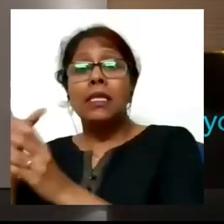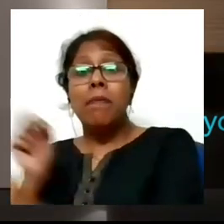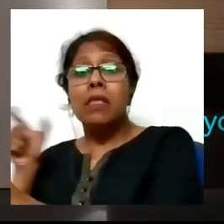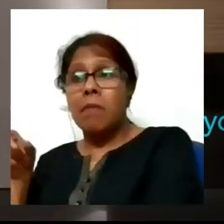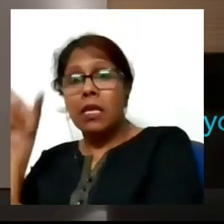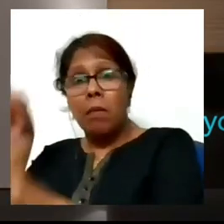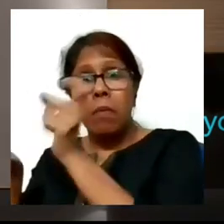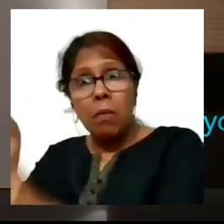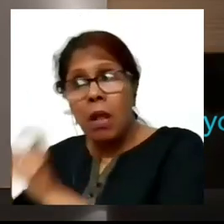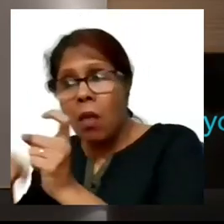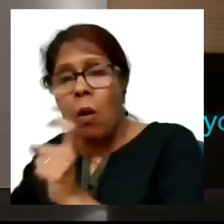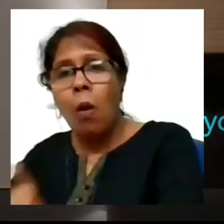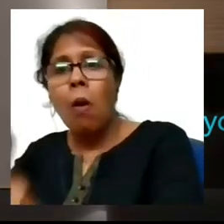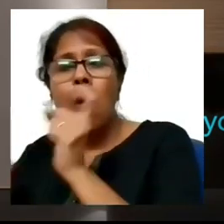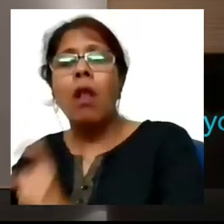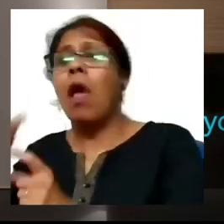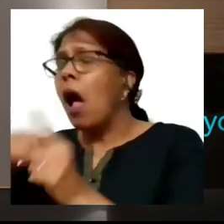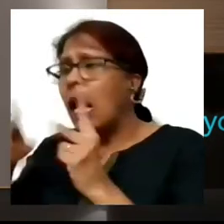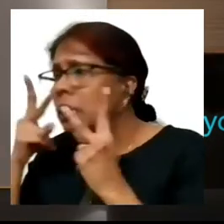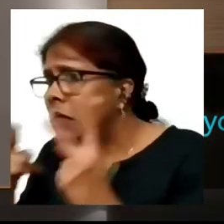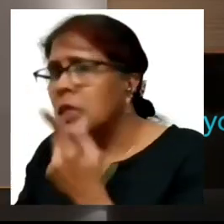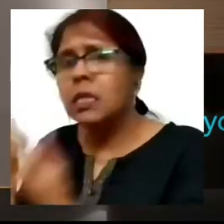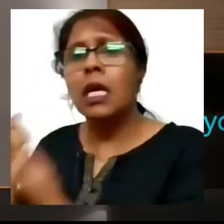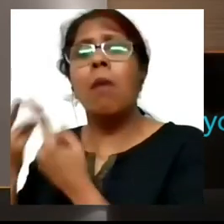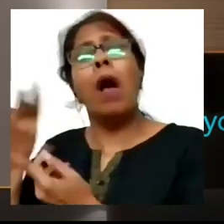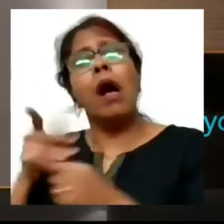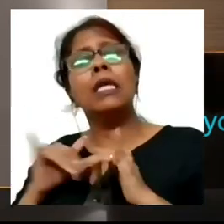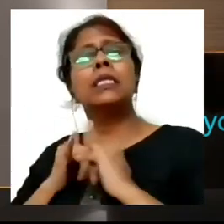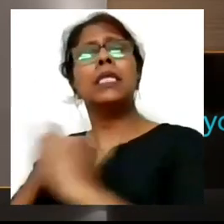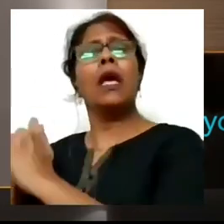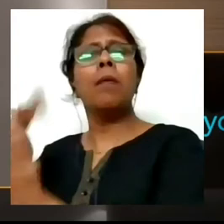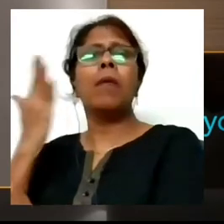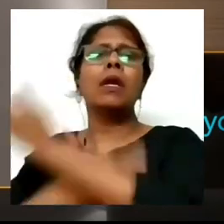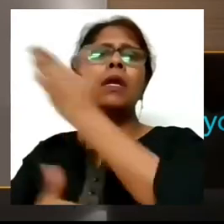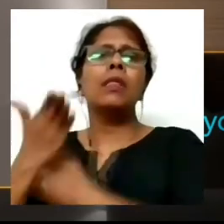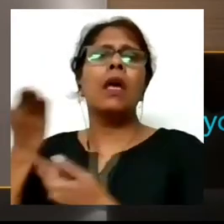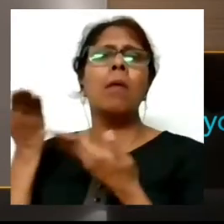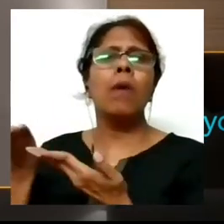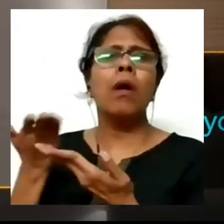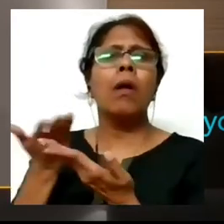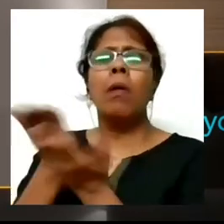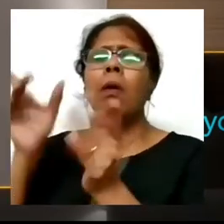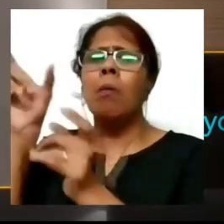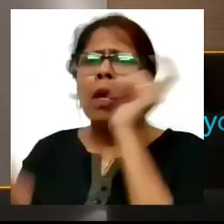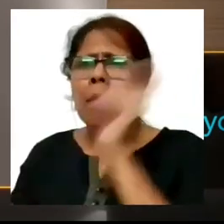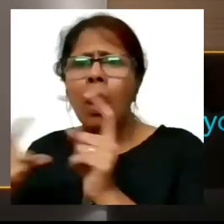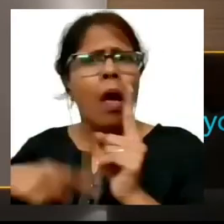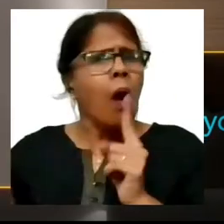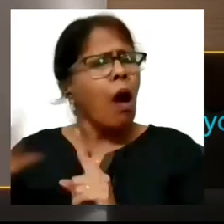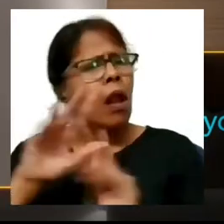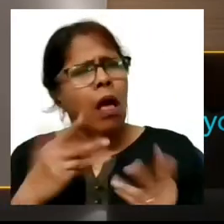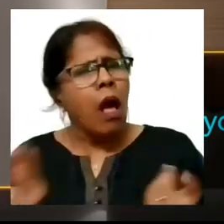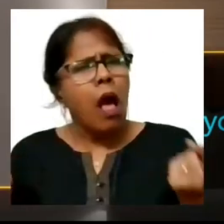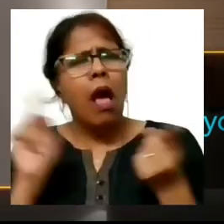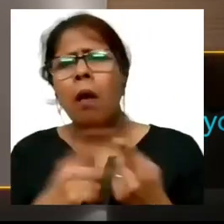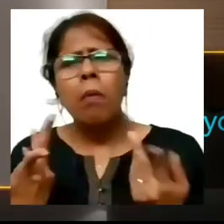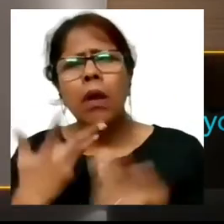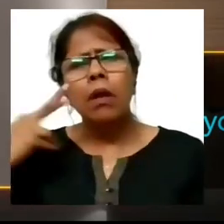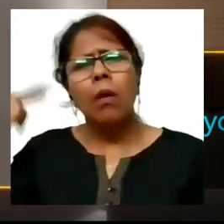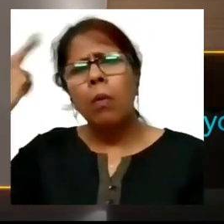and they were again people with disabilities so then I started finding out as to what had happened why did this happen and